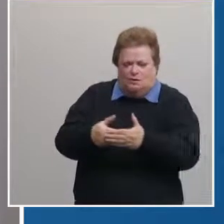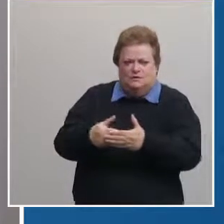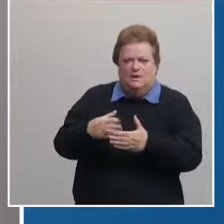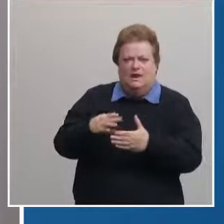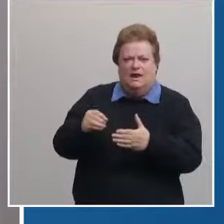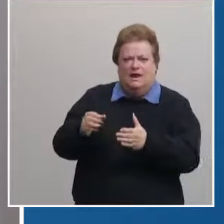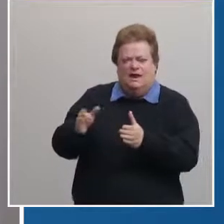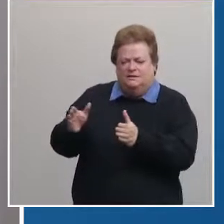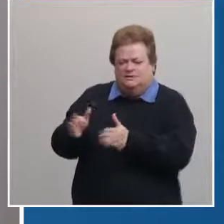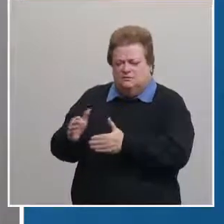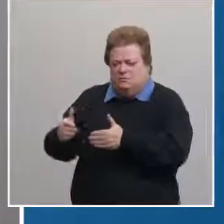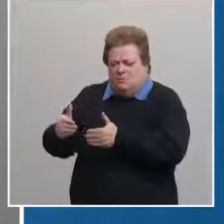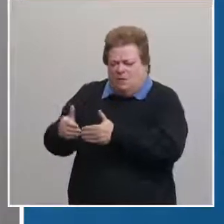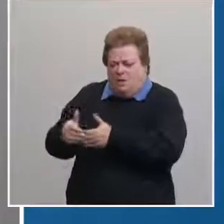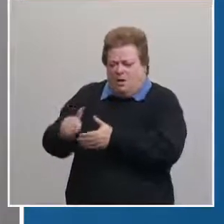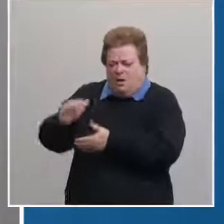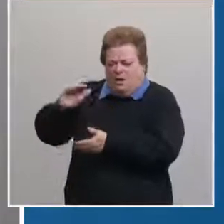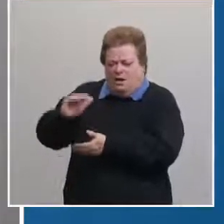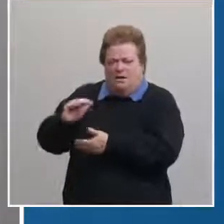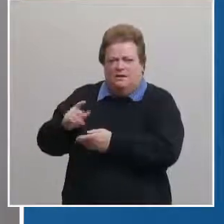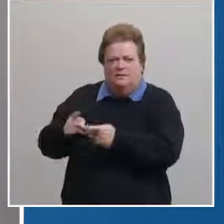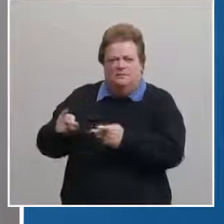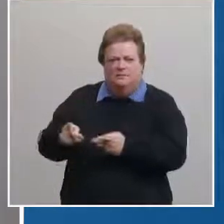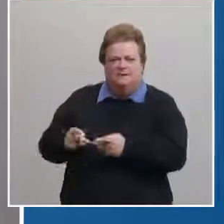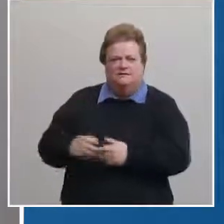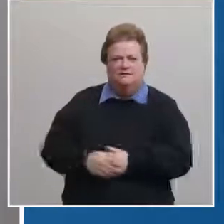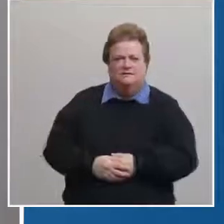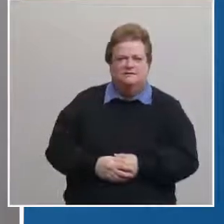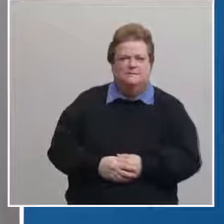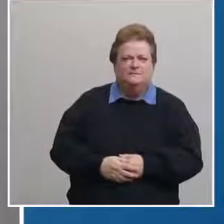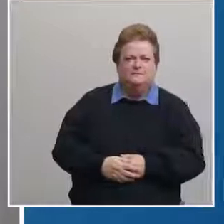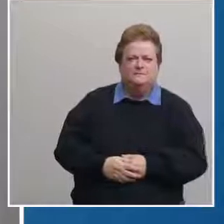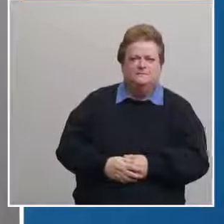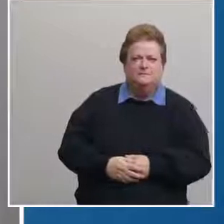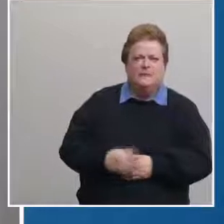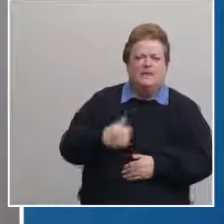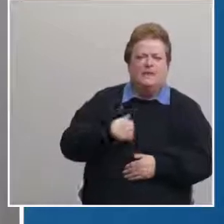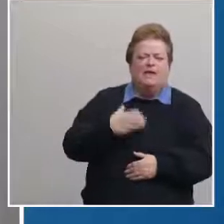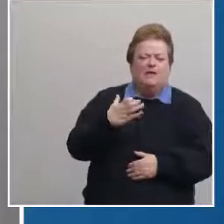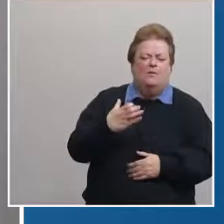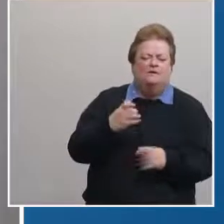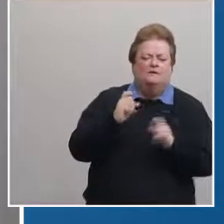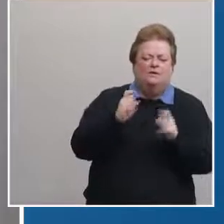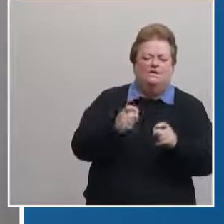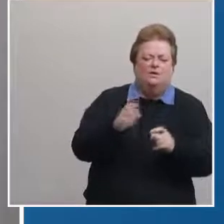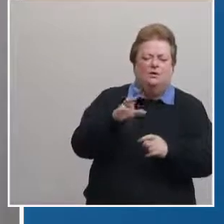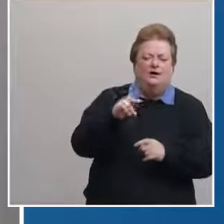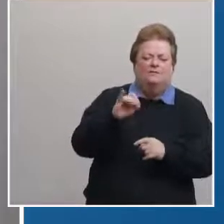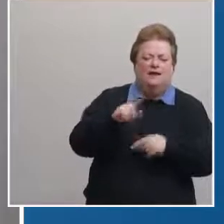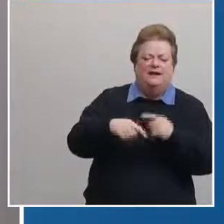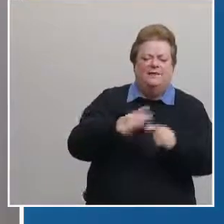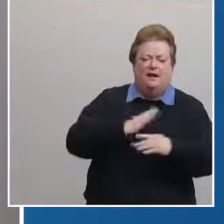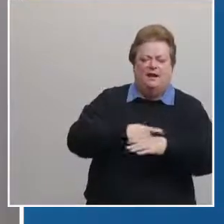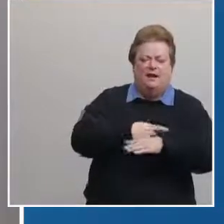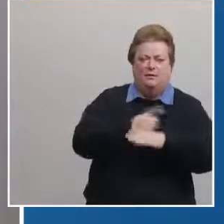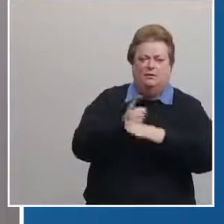confined spaces and also wanted to today to give you an update on our risk dial